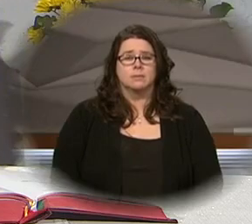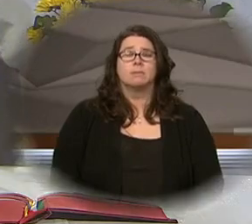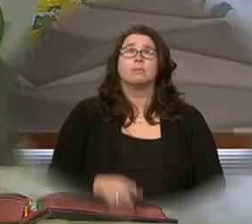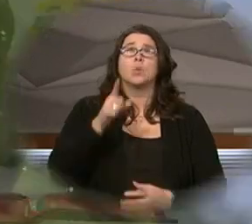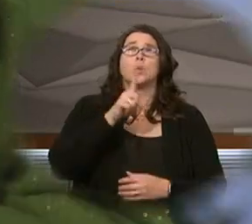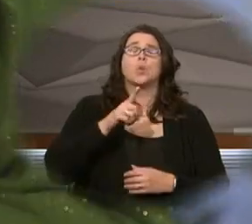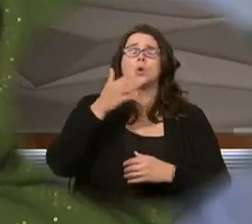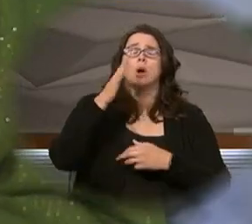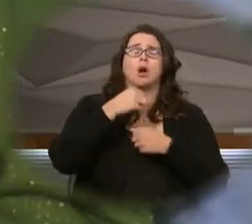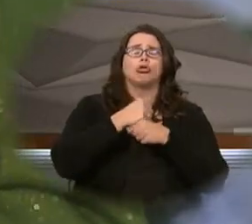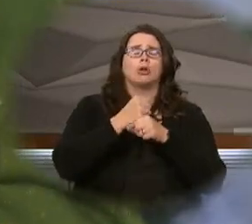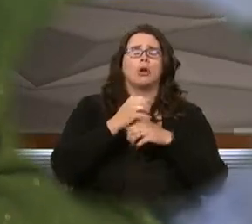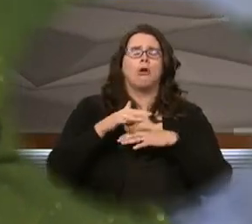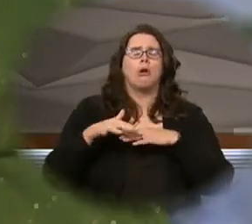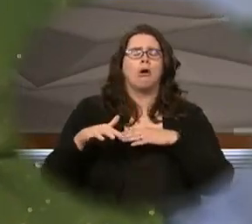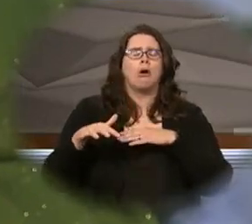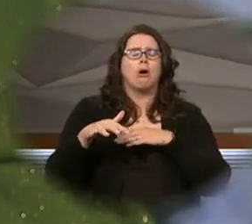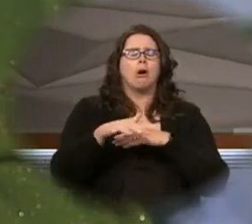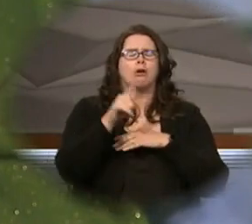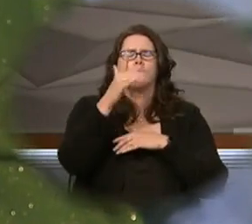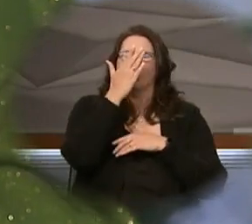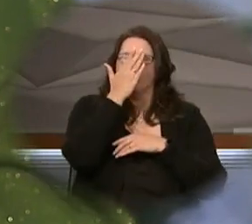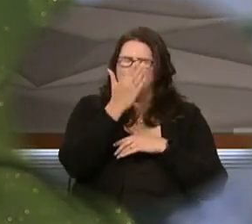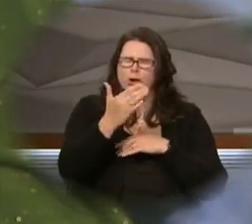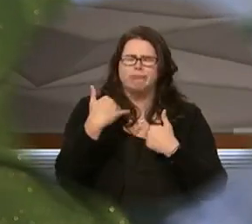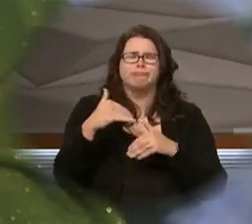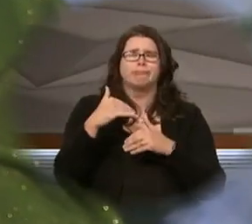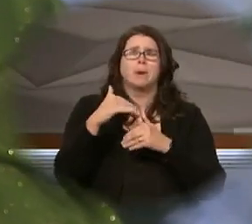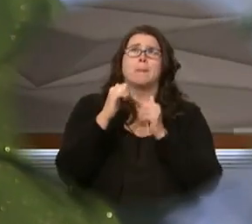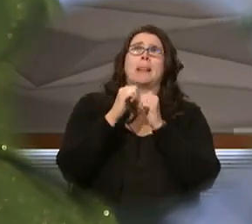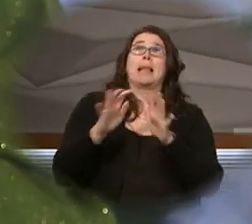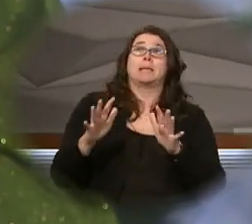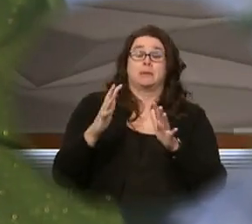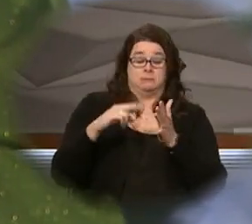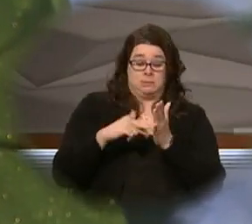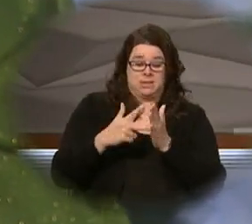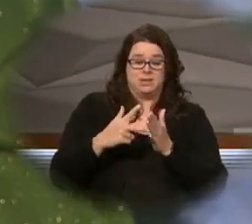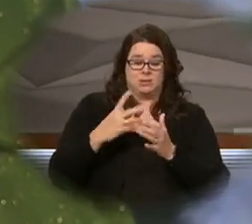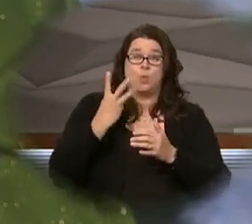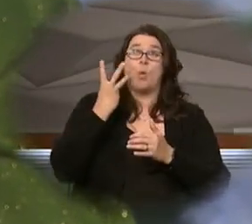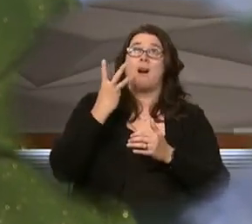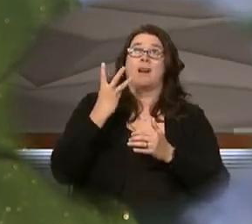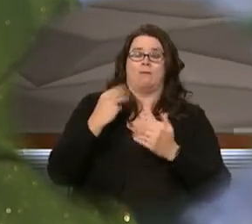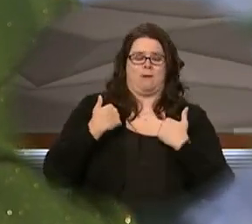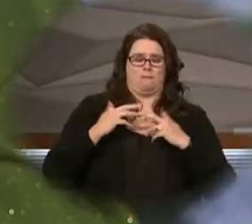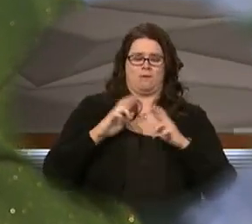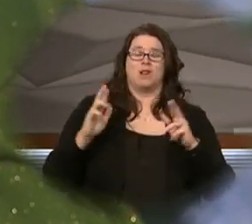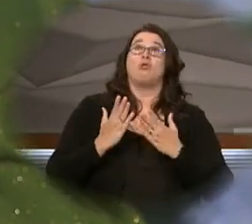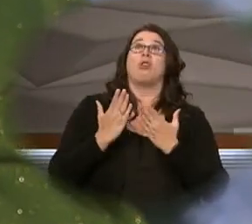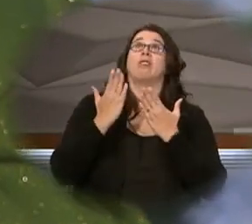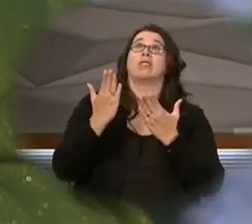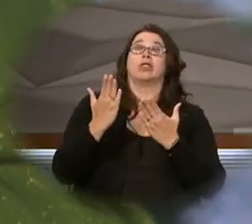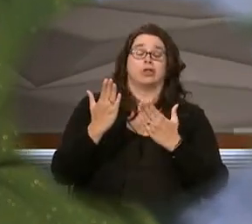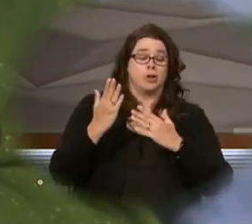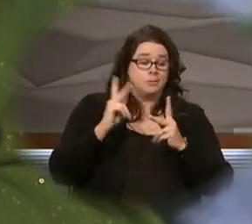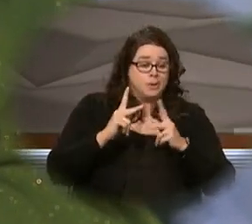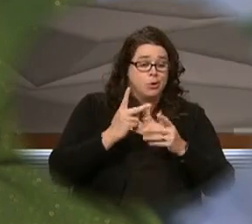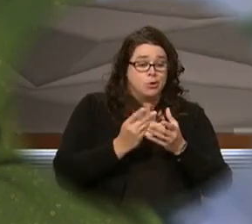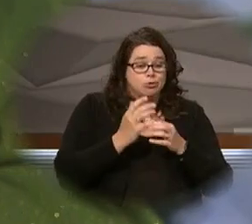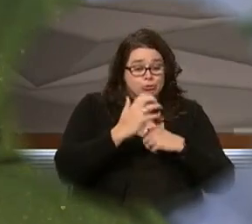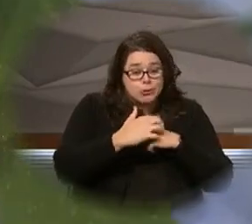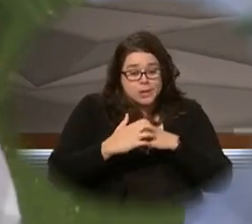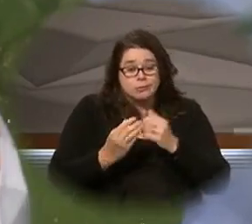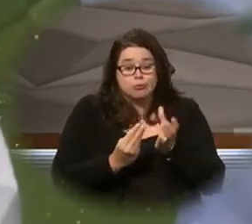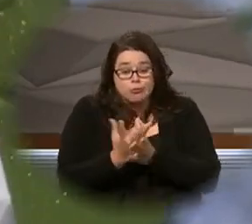Blessed are you, Lord, God of all creation, for through your goodness we have received the wine we offer you, fruit of the vine and work of human hands. It will become our